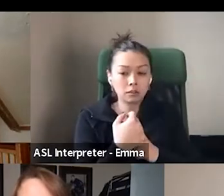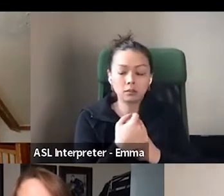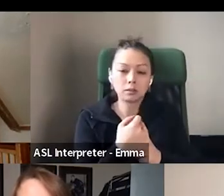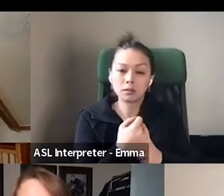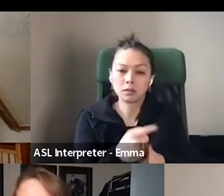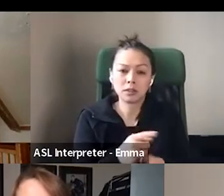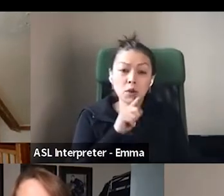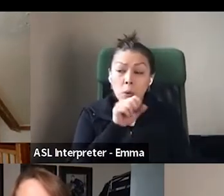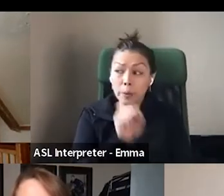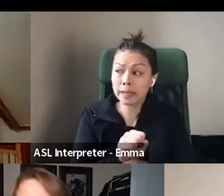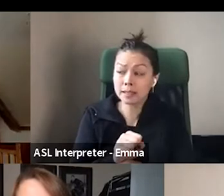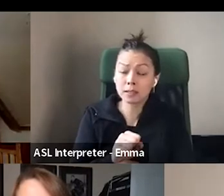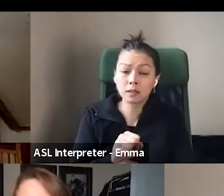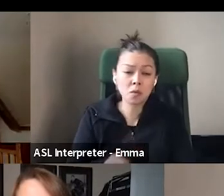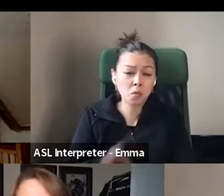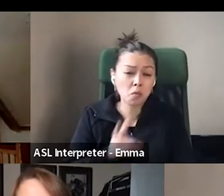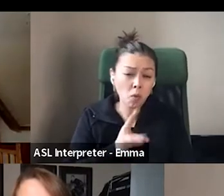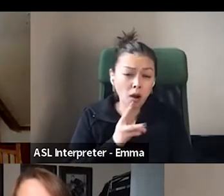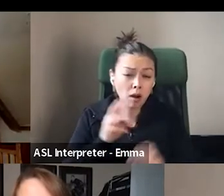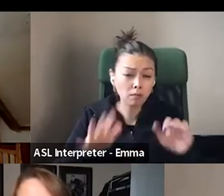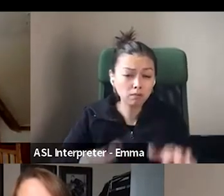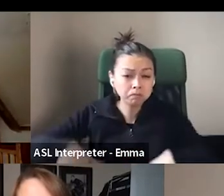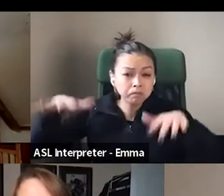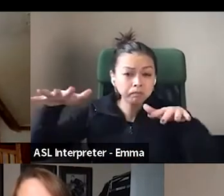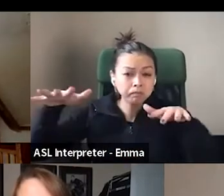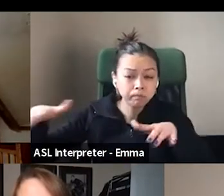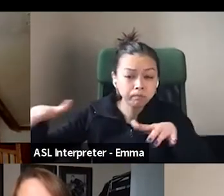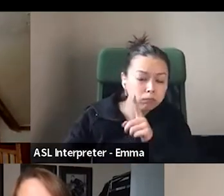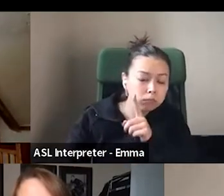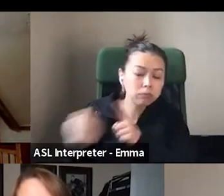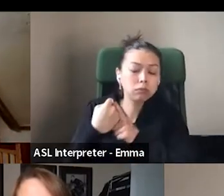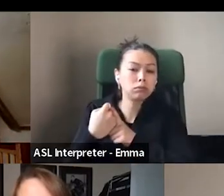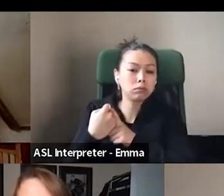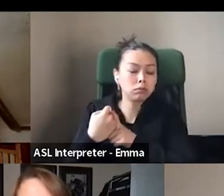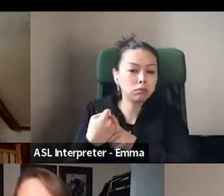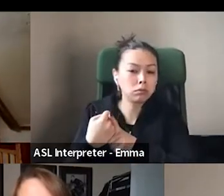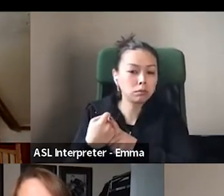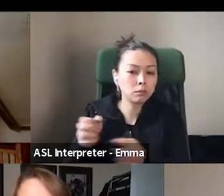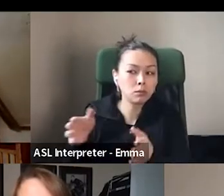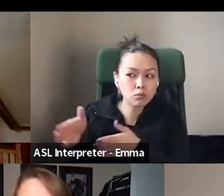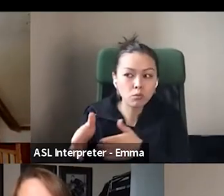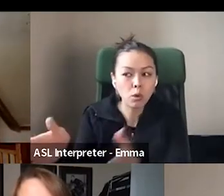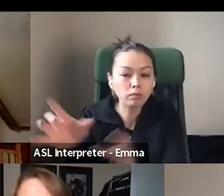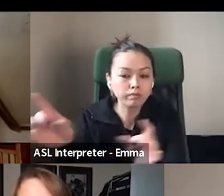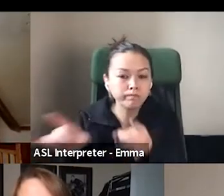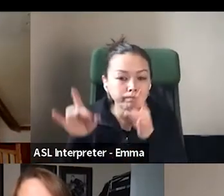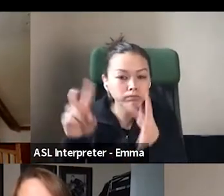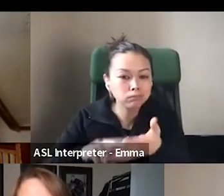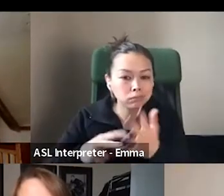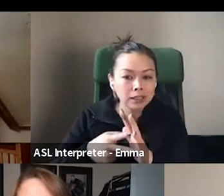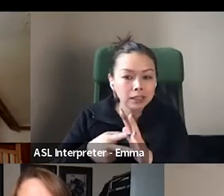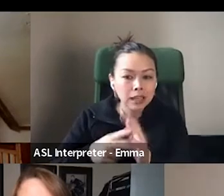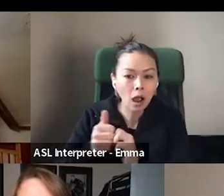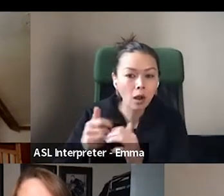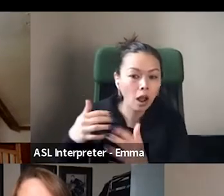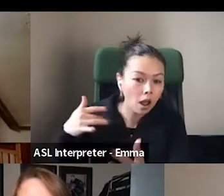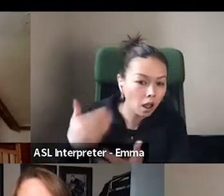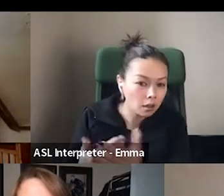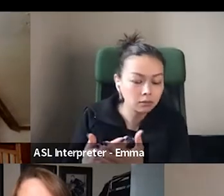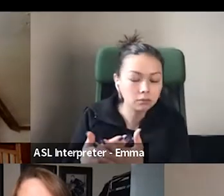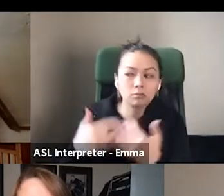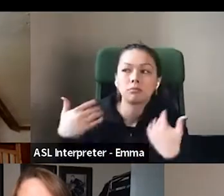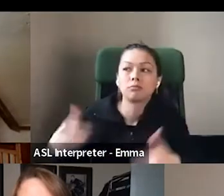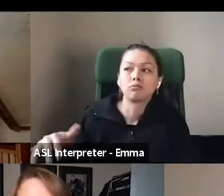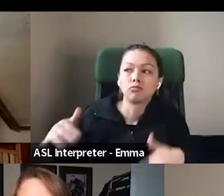that kind of made things really challenging for me. But I think opening as a pandemic much, uh, yeah,